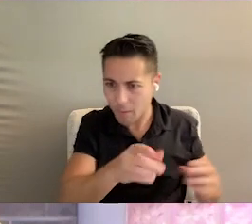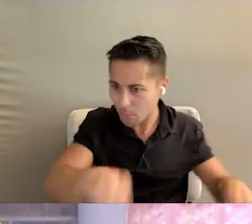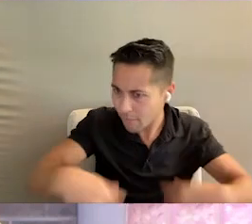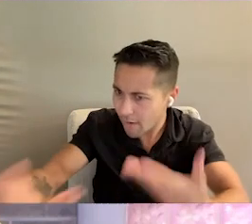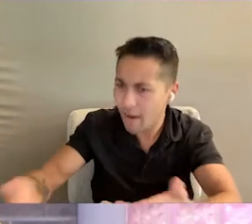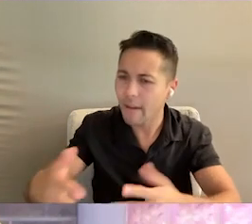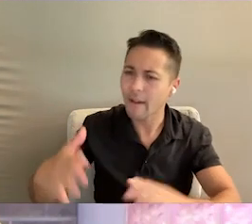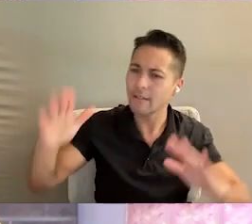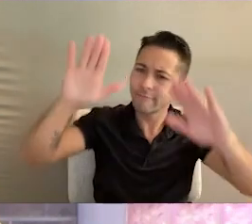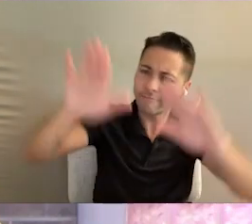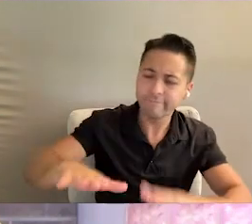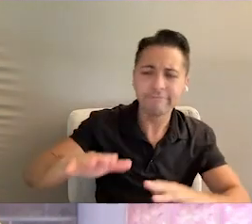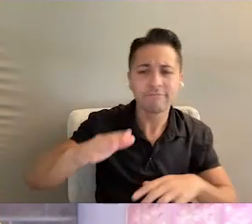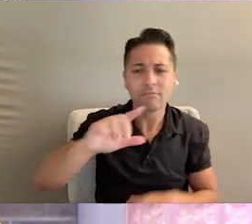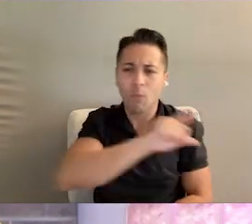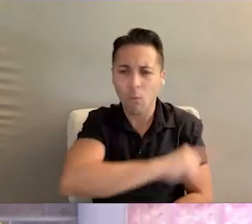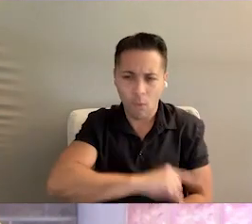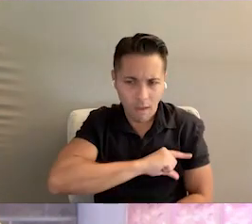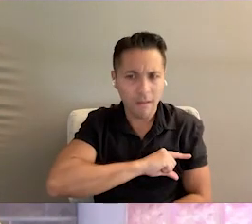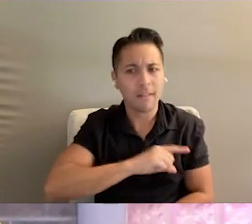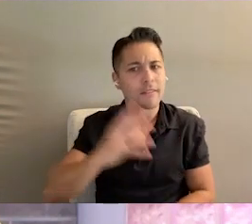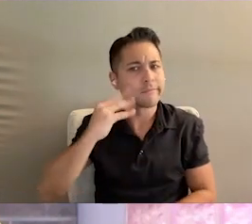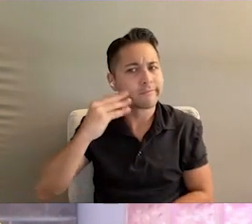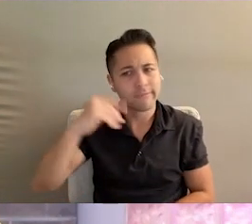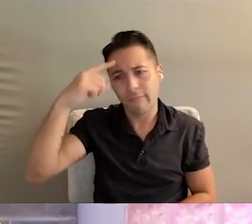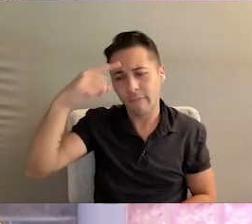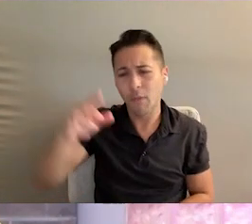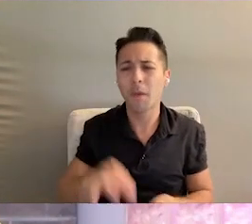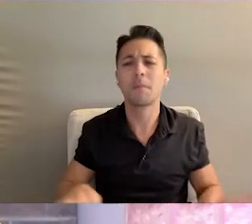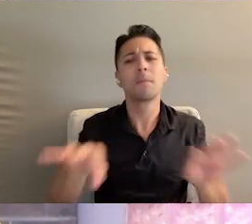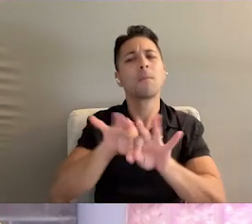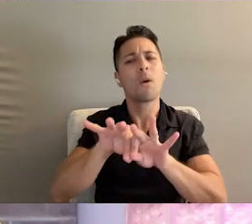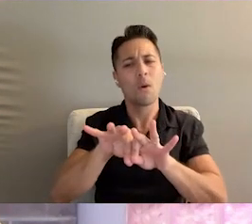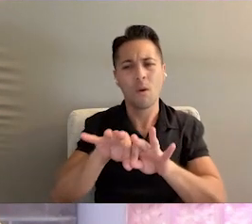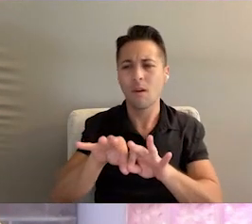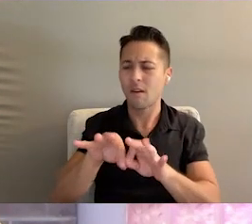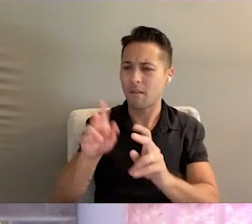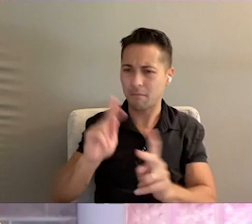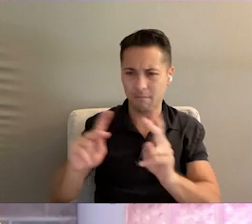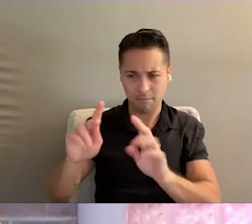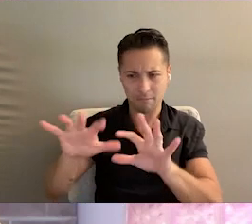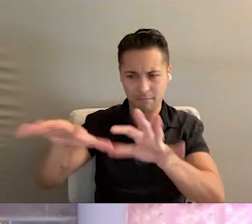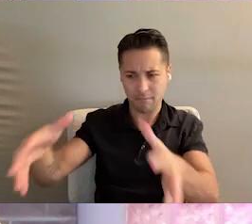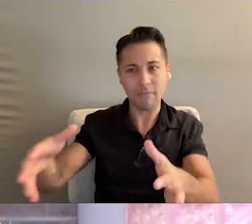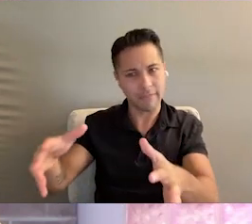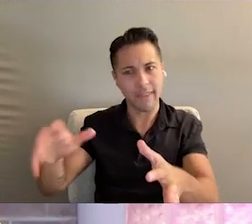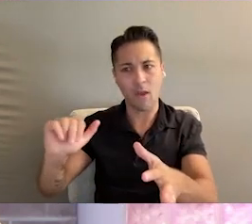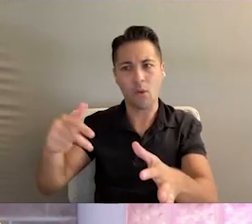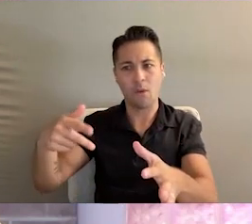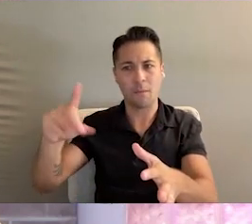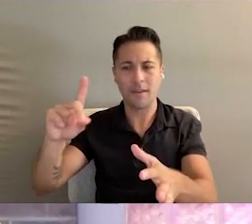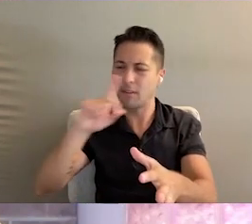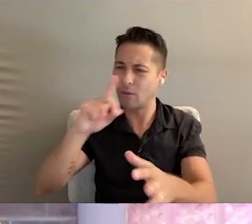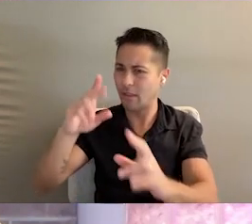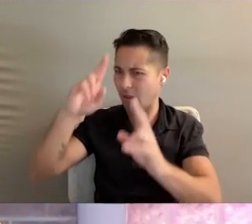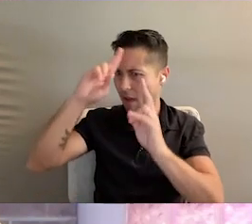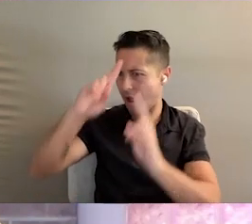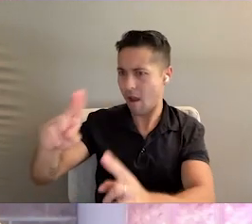excellent quality experiences for the important and valued population that APD has the honor of serving.